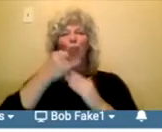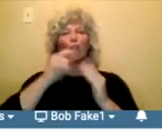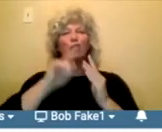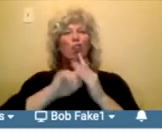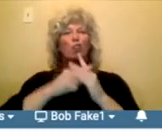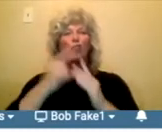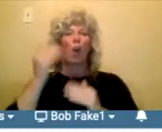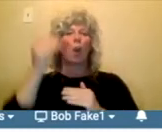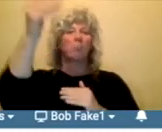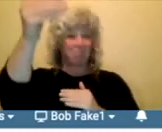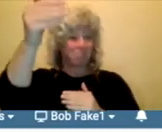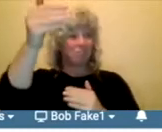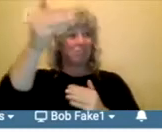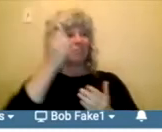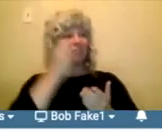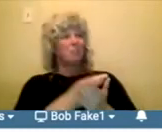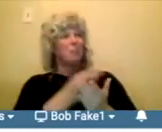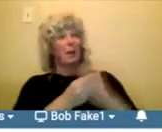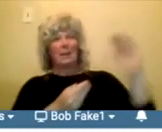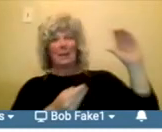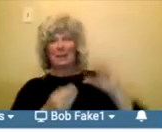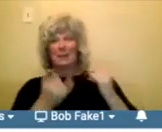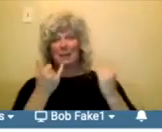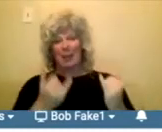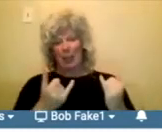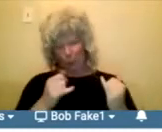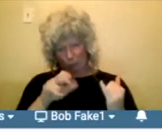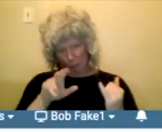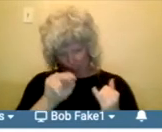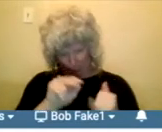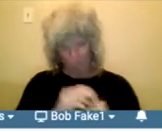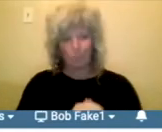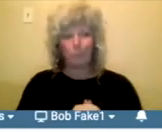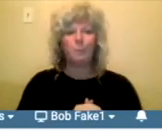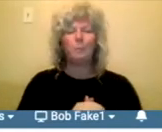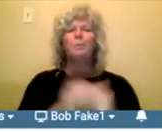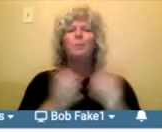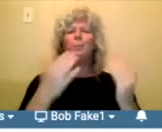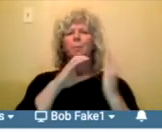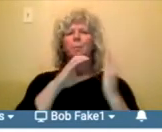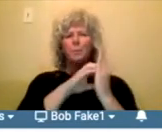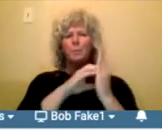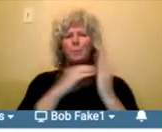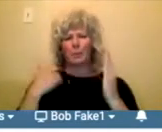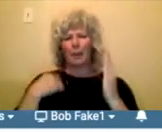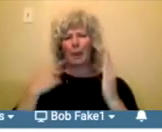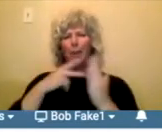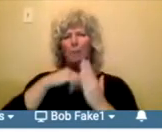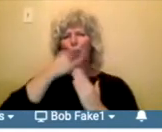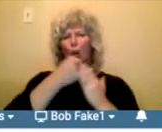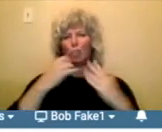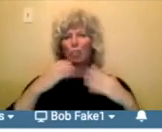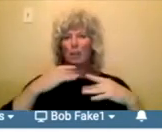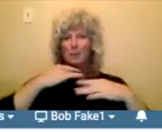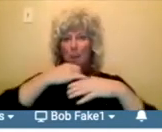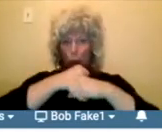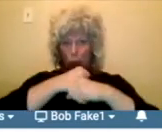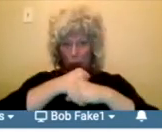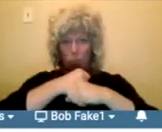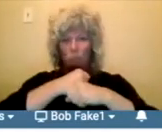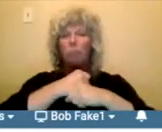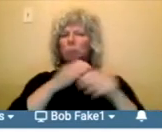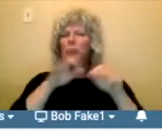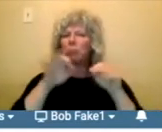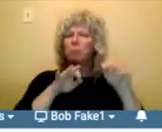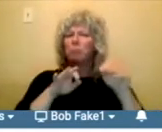Your end date, you give us a little project summary, basically a quick little, this is what you're doing from